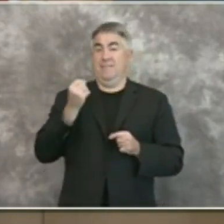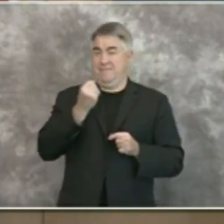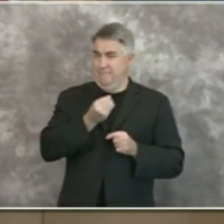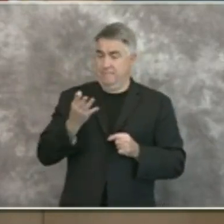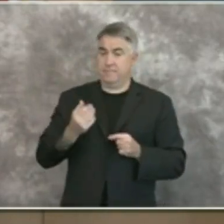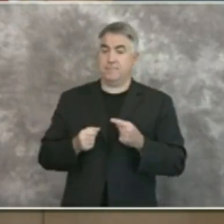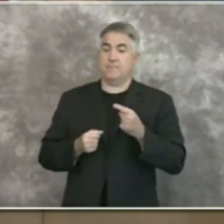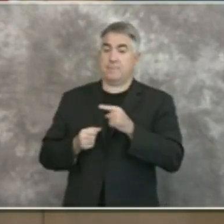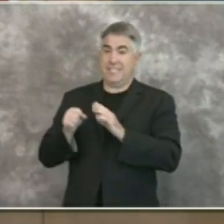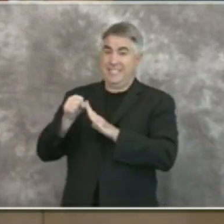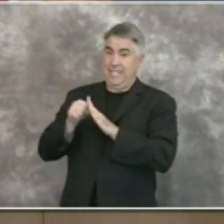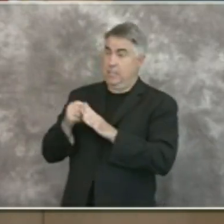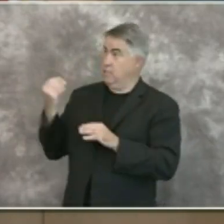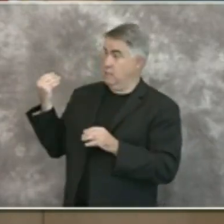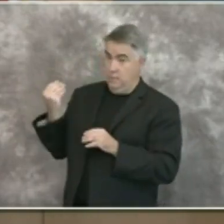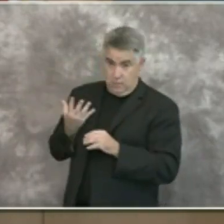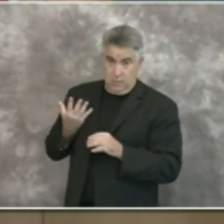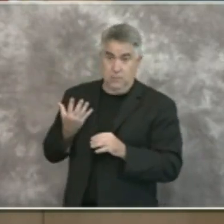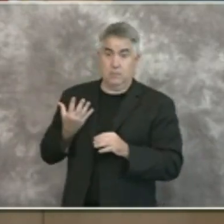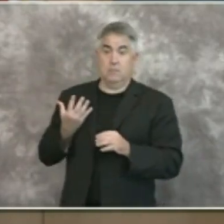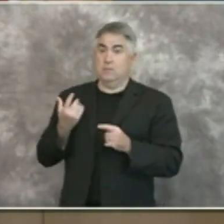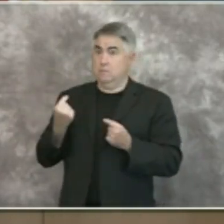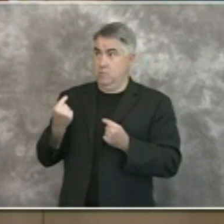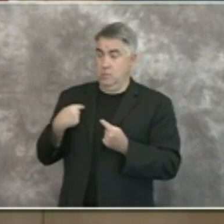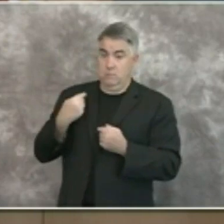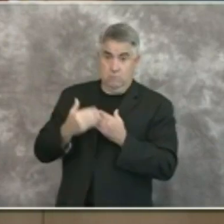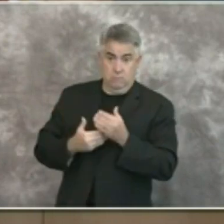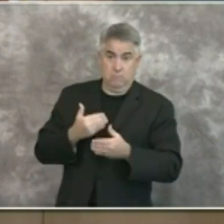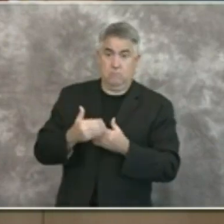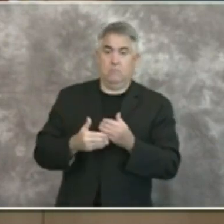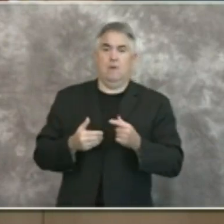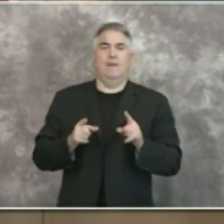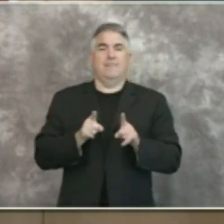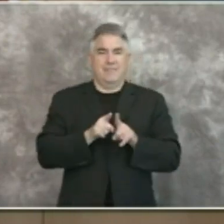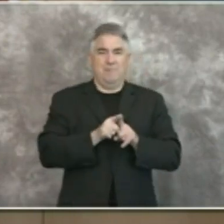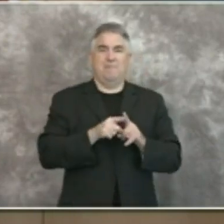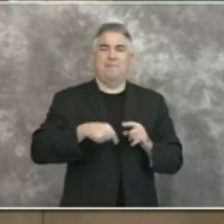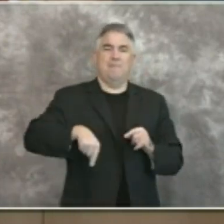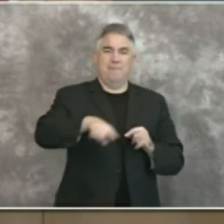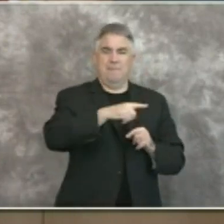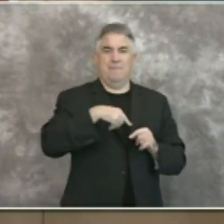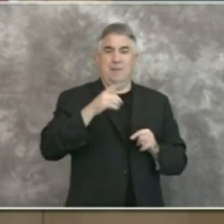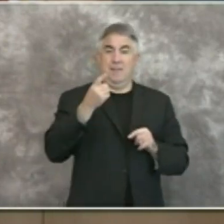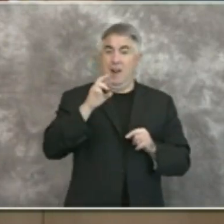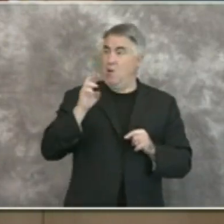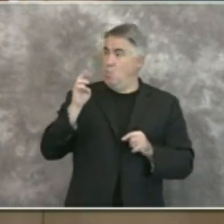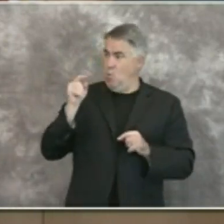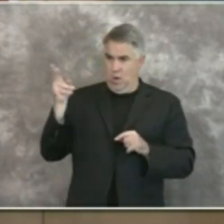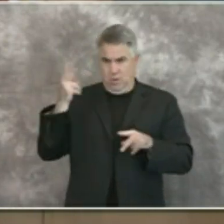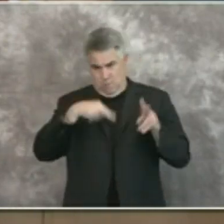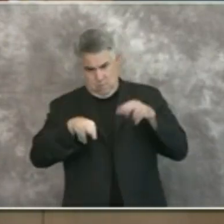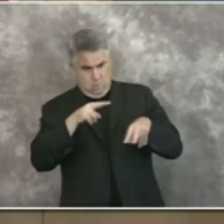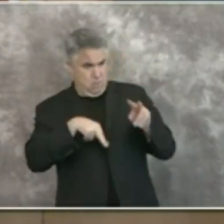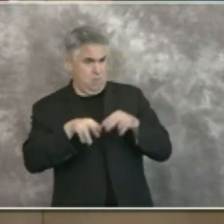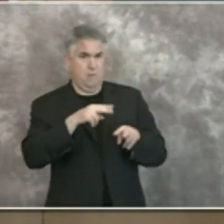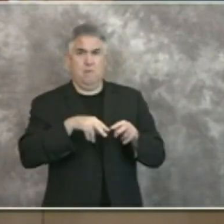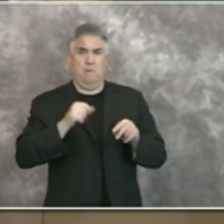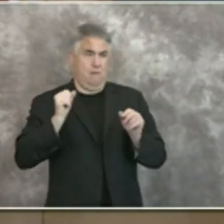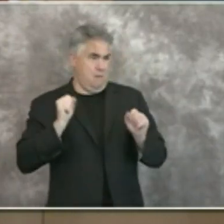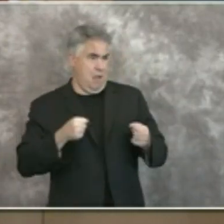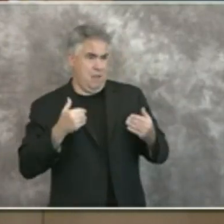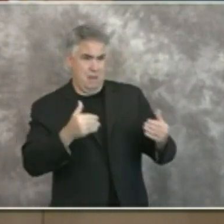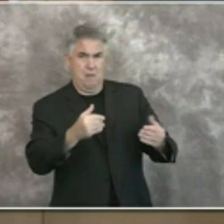state about what has been released but also with Dr. Wooten's assessment of that guidance along with putting the appropriate